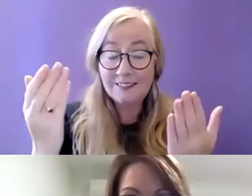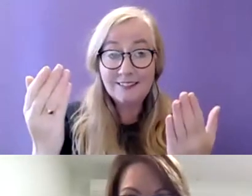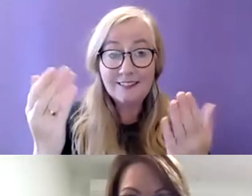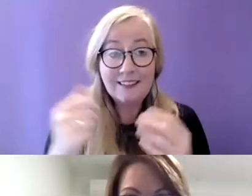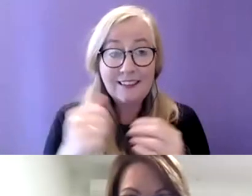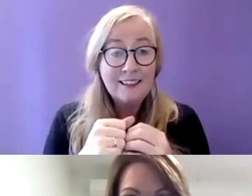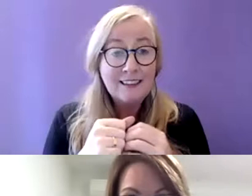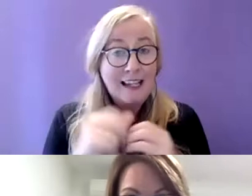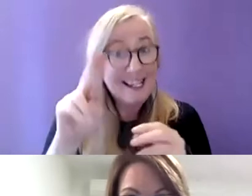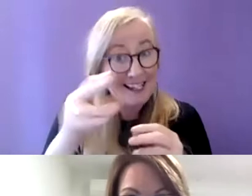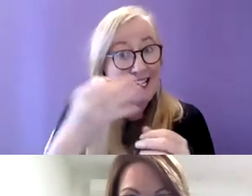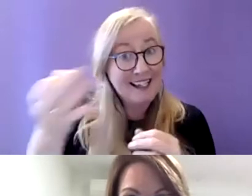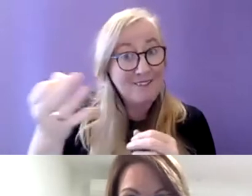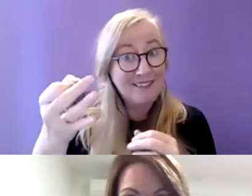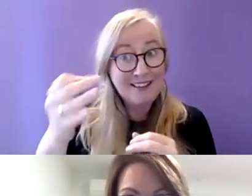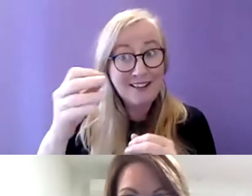give that person a mic